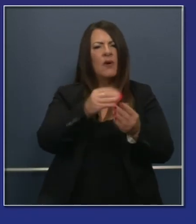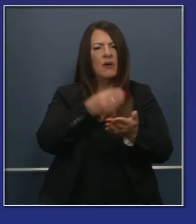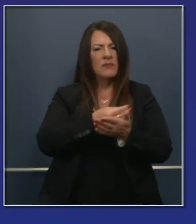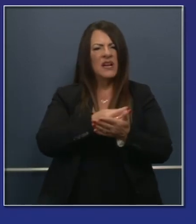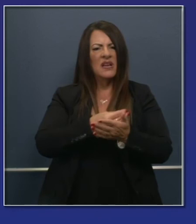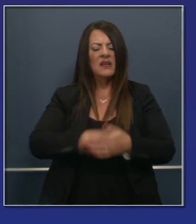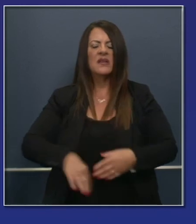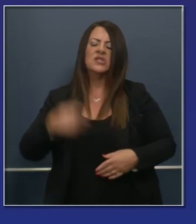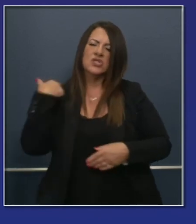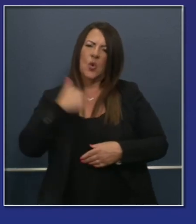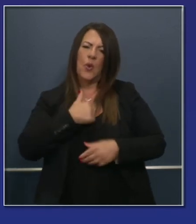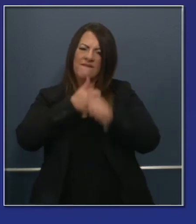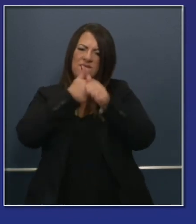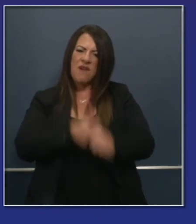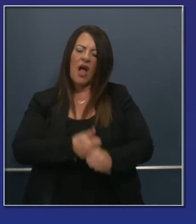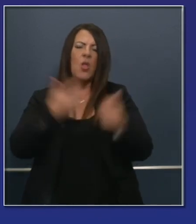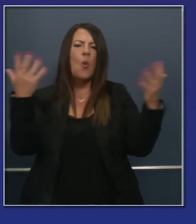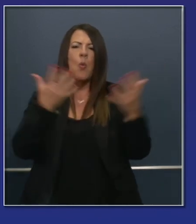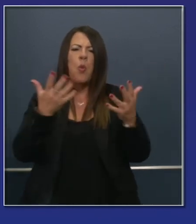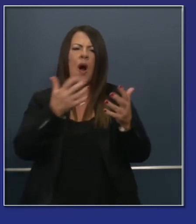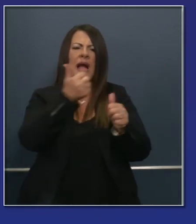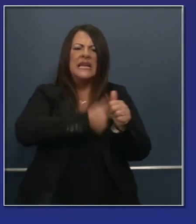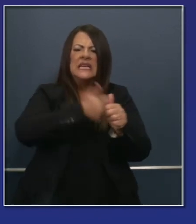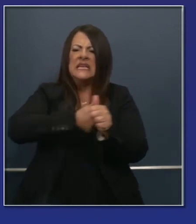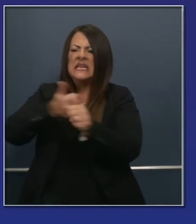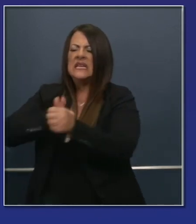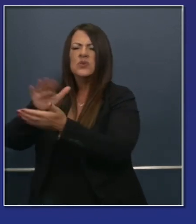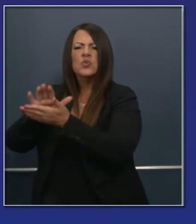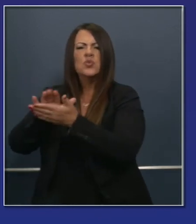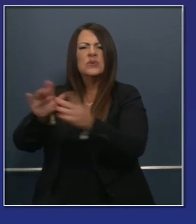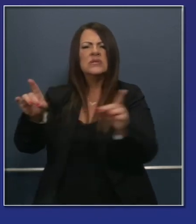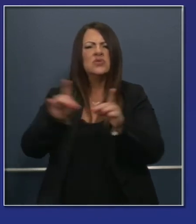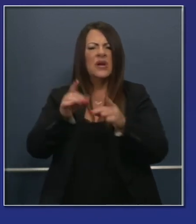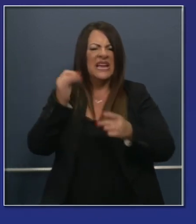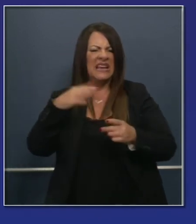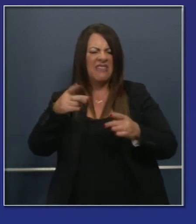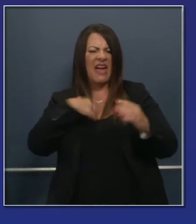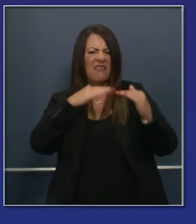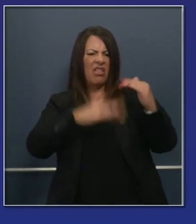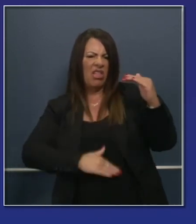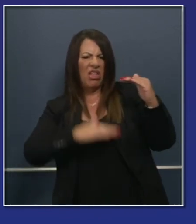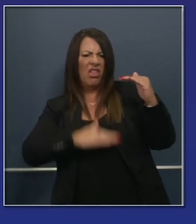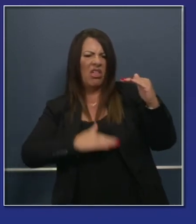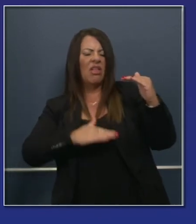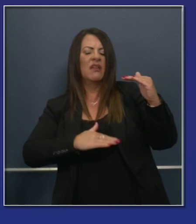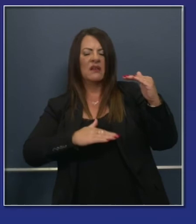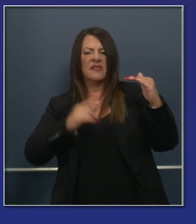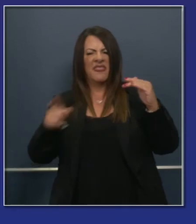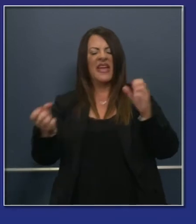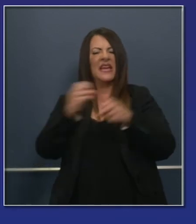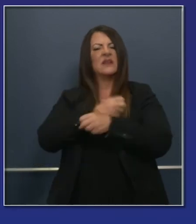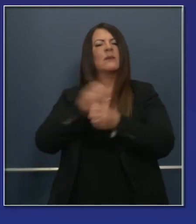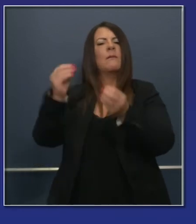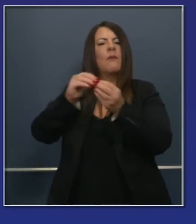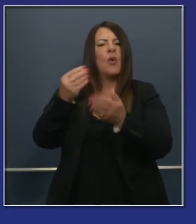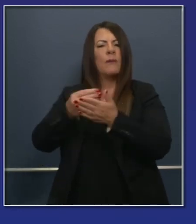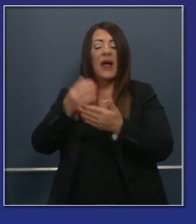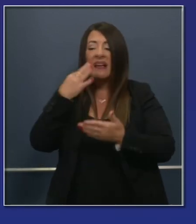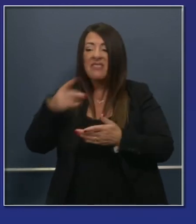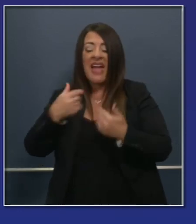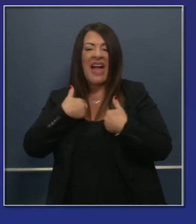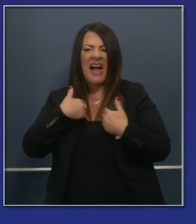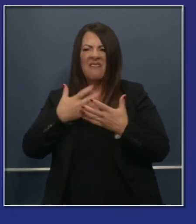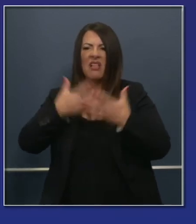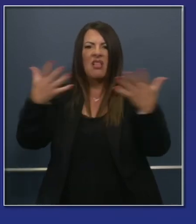on that number we wanted to prioritize for this cohort of individuals low income students students with disabilities foster youth homeless